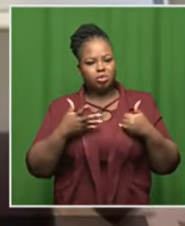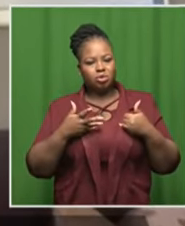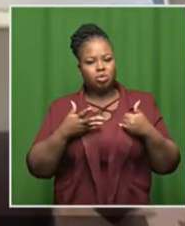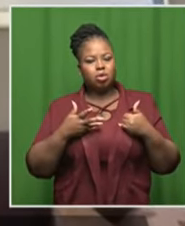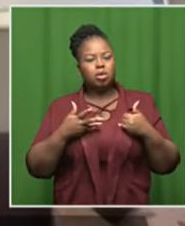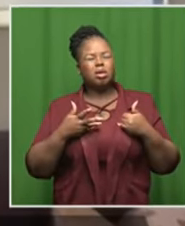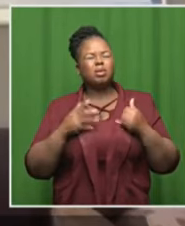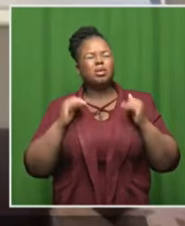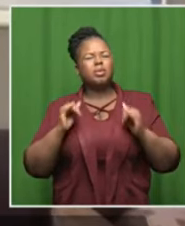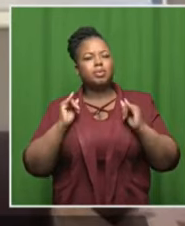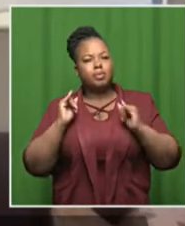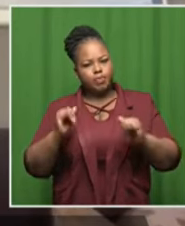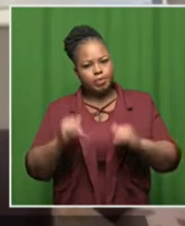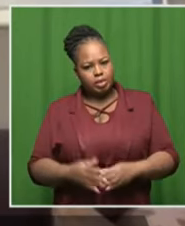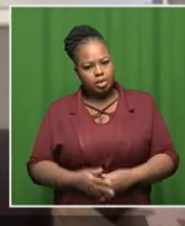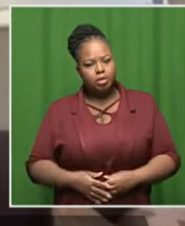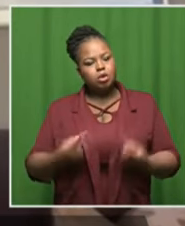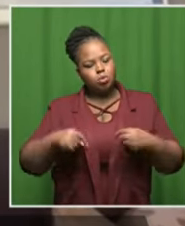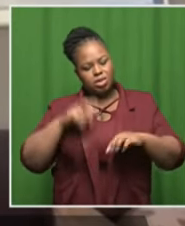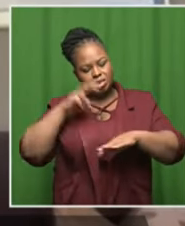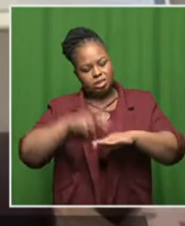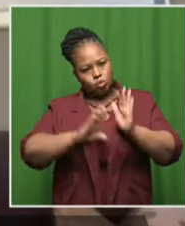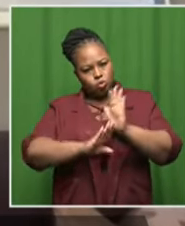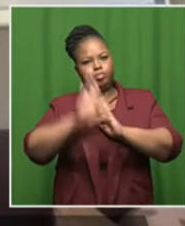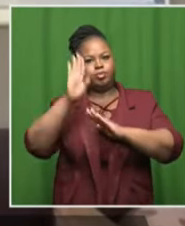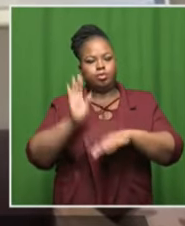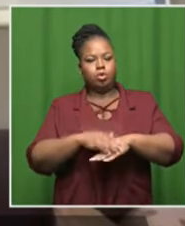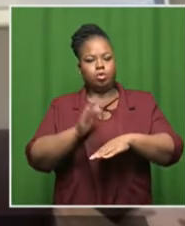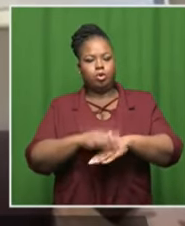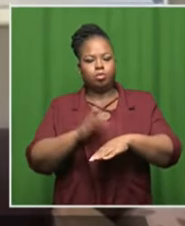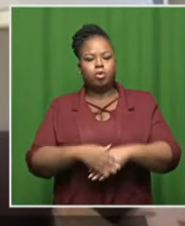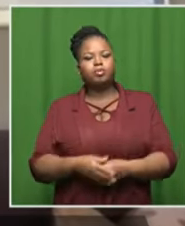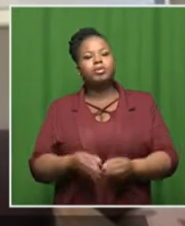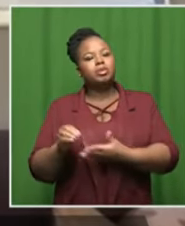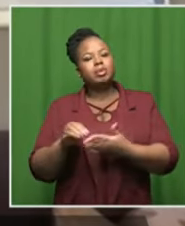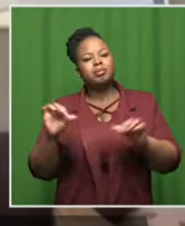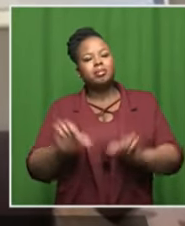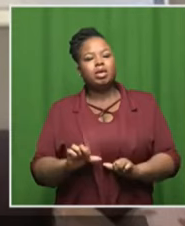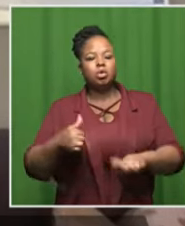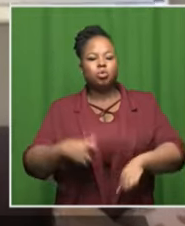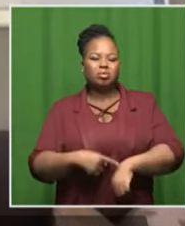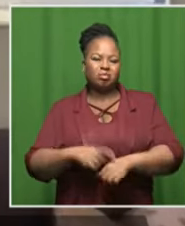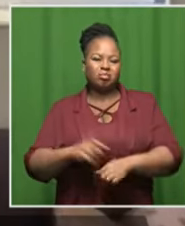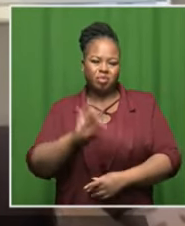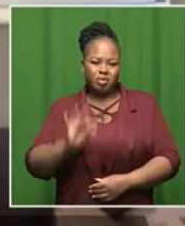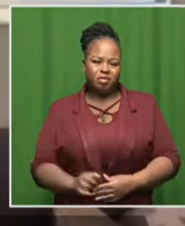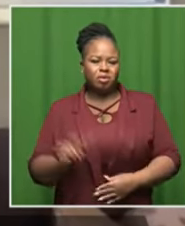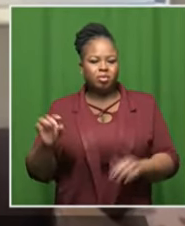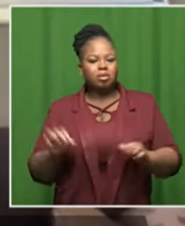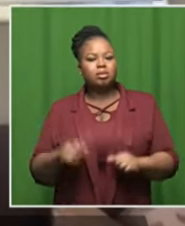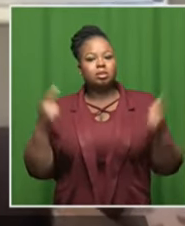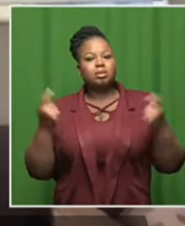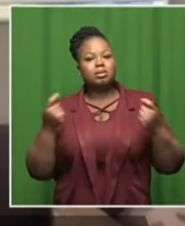it's in icu and we need to rescue that we need to make sure we bring back the good times in south africa we need to bring back